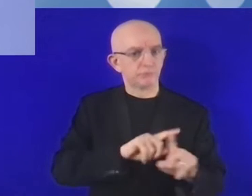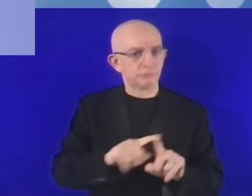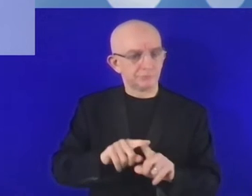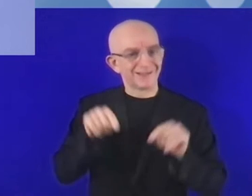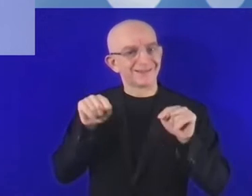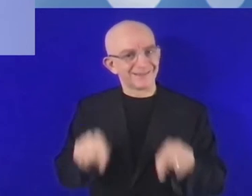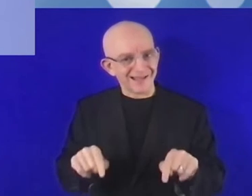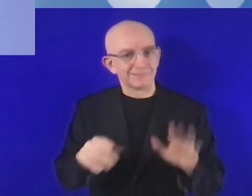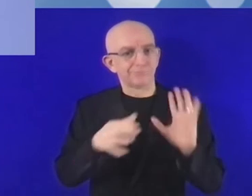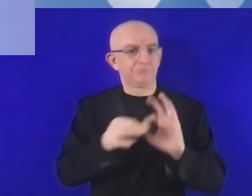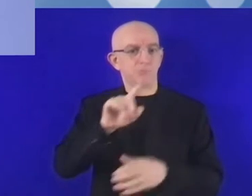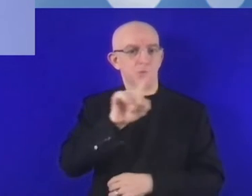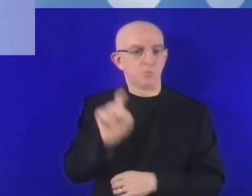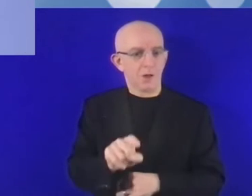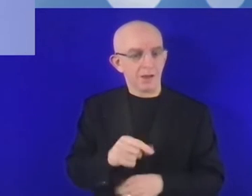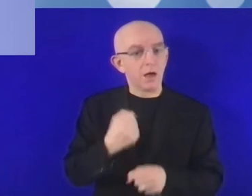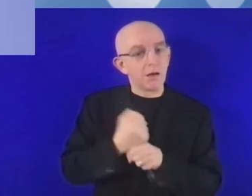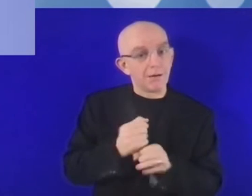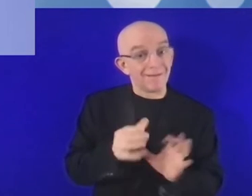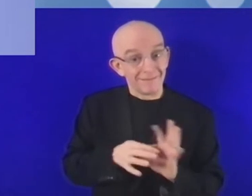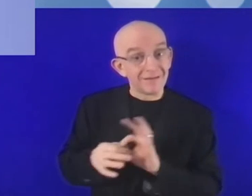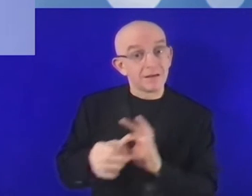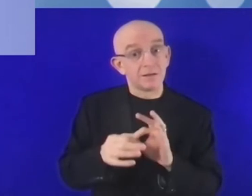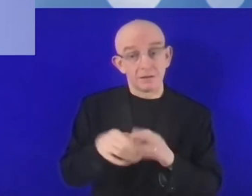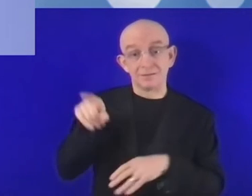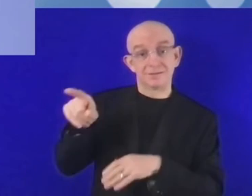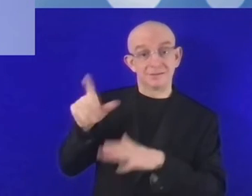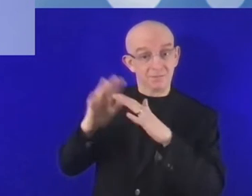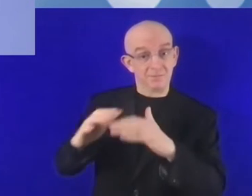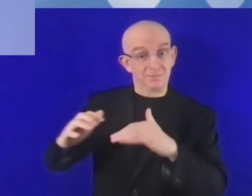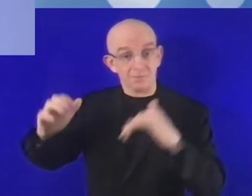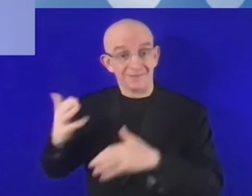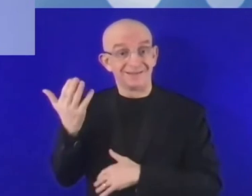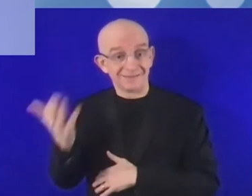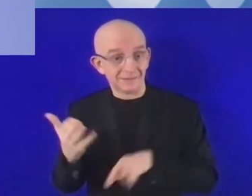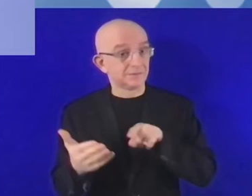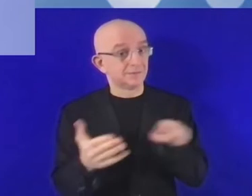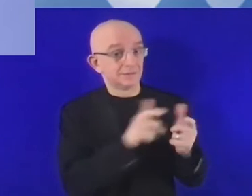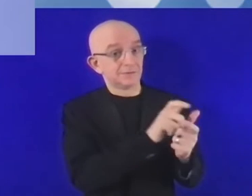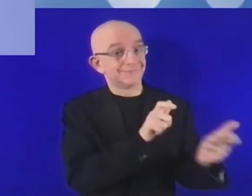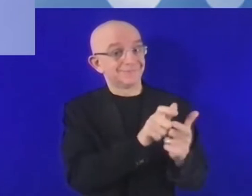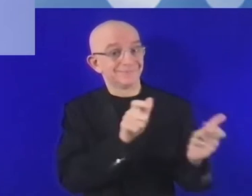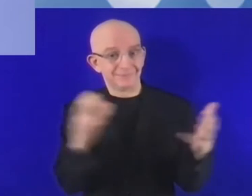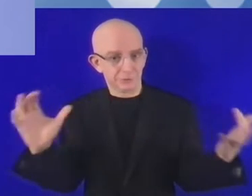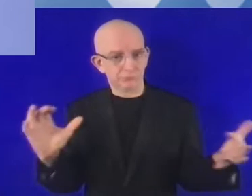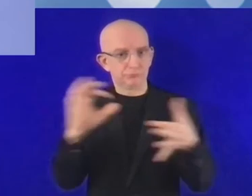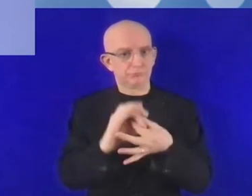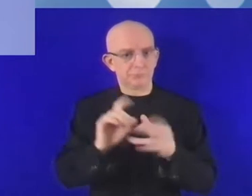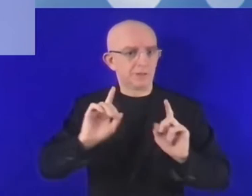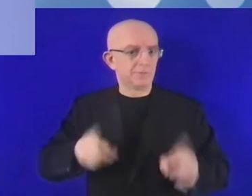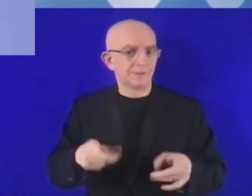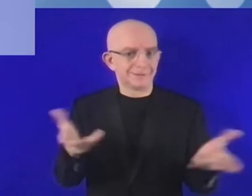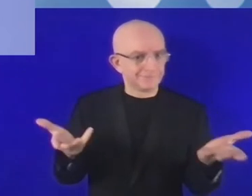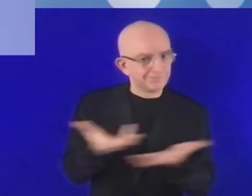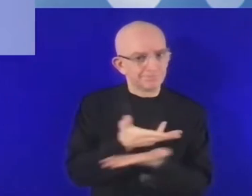substantial investment gap. Of course, the digitalization gap is not the only